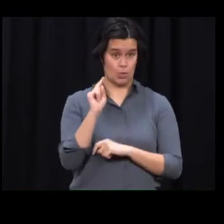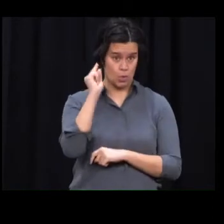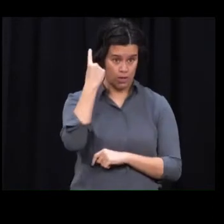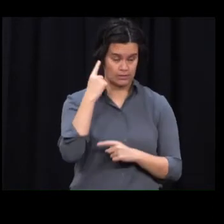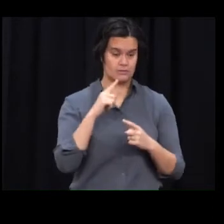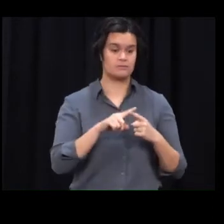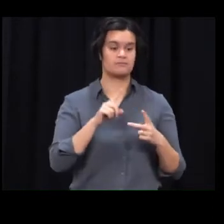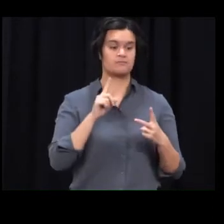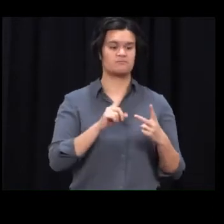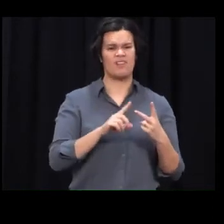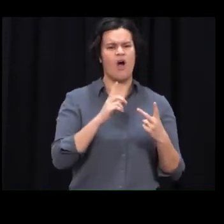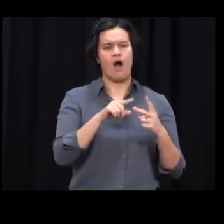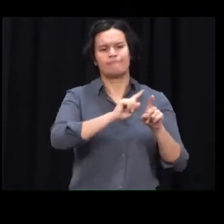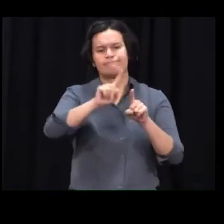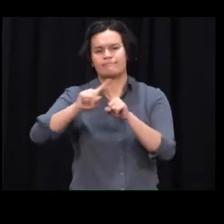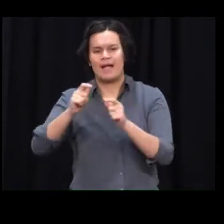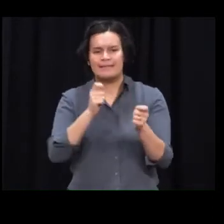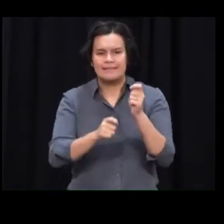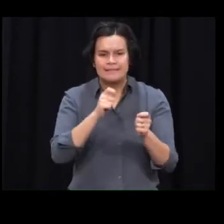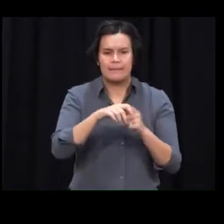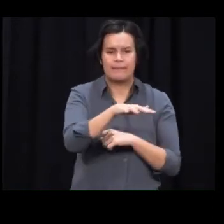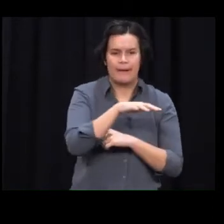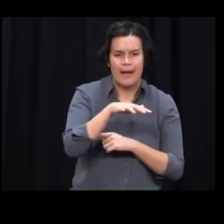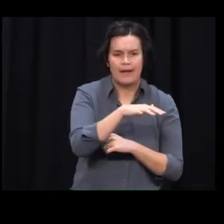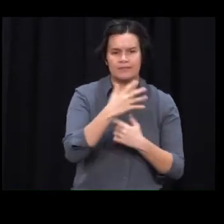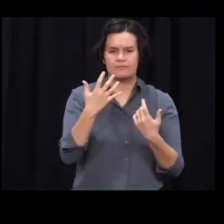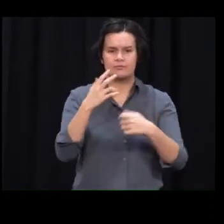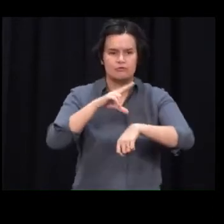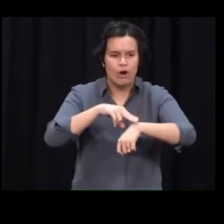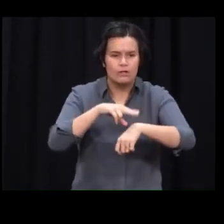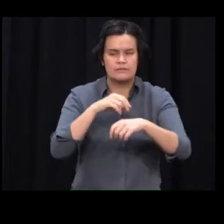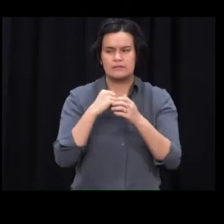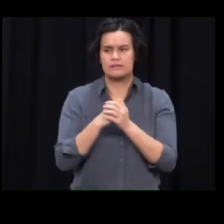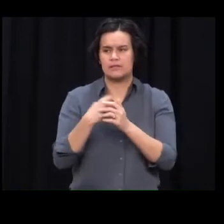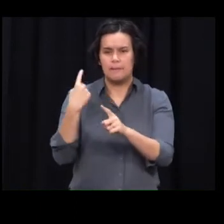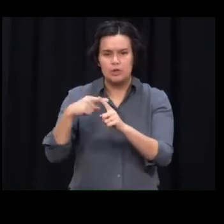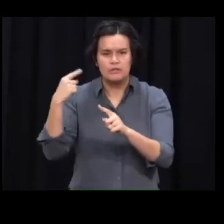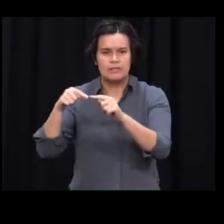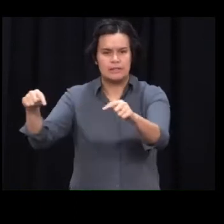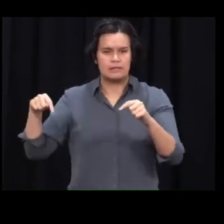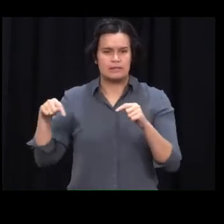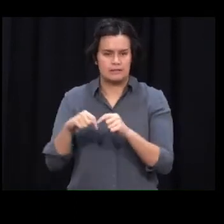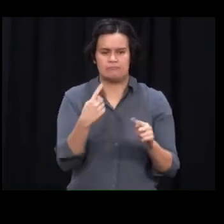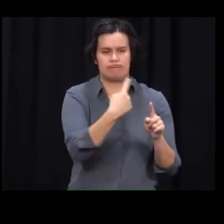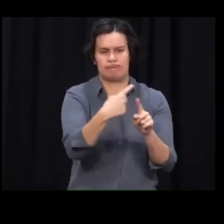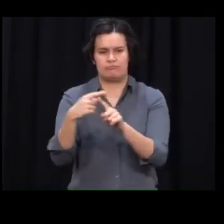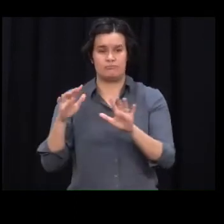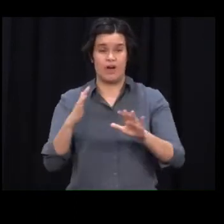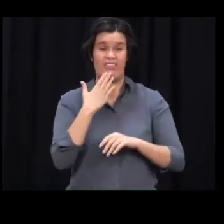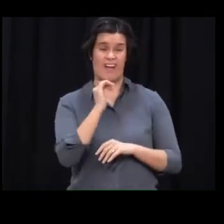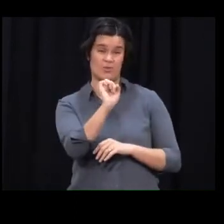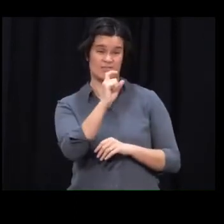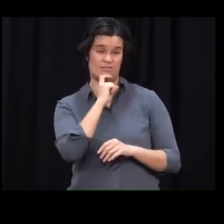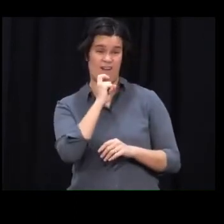testing centres and around 11,000 in general practice and urgent care clinics. I can only say thank you once again to all the staff there.